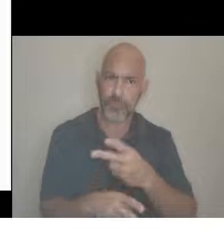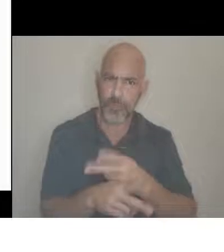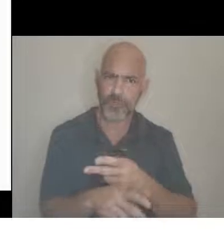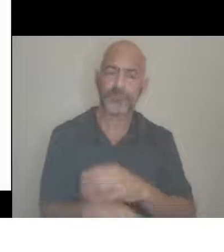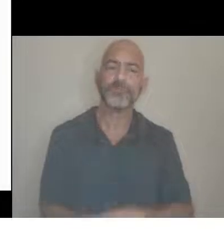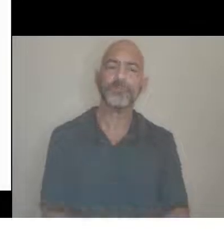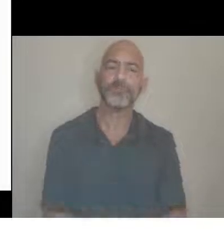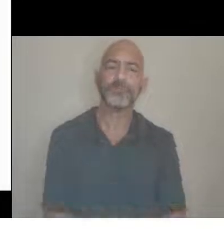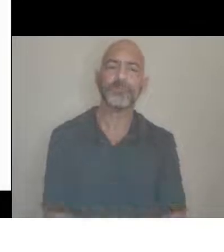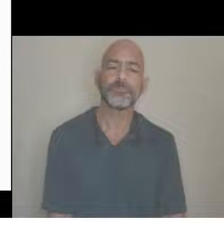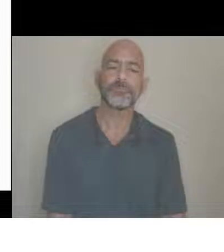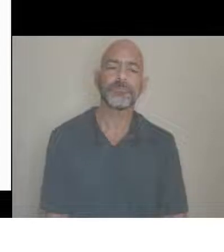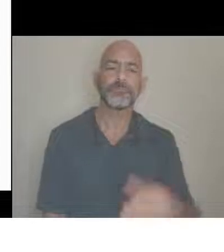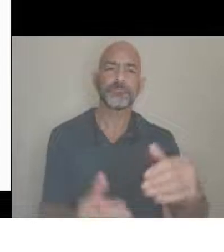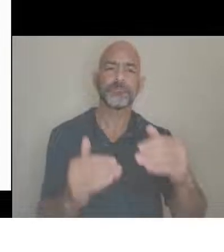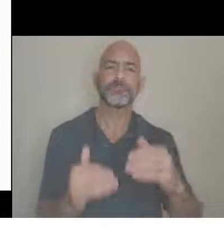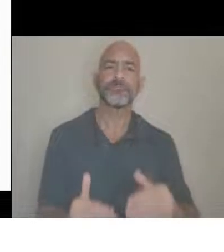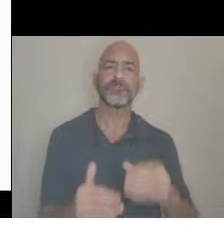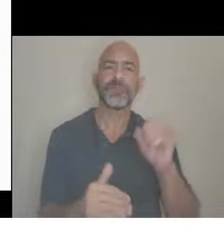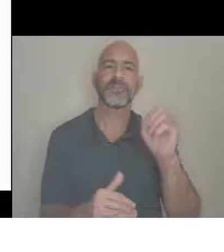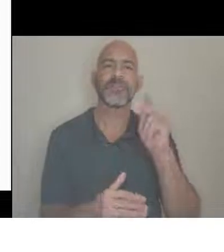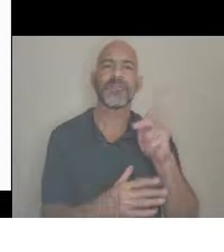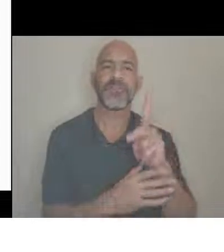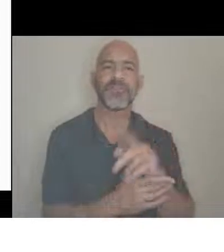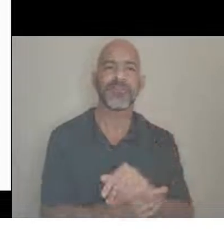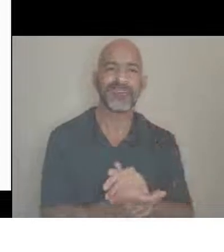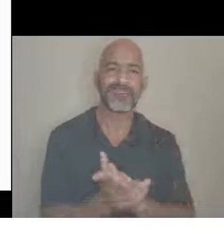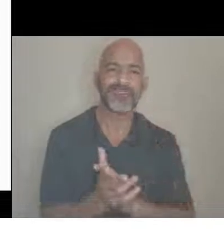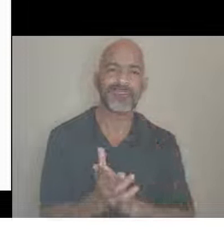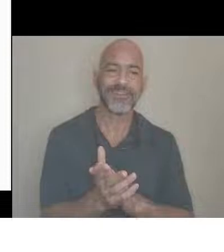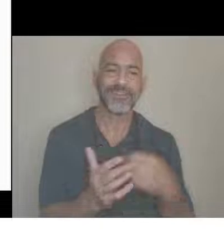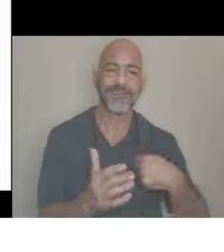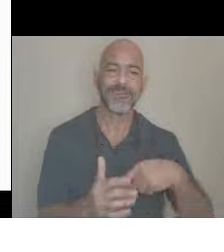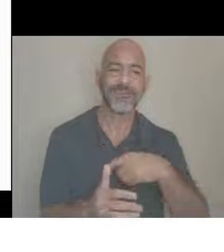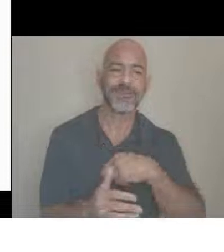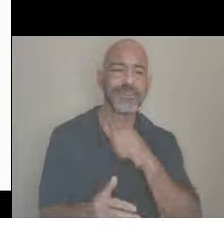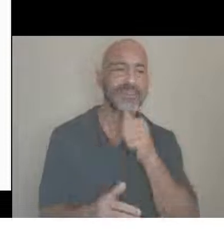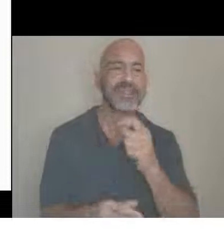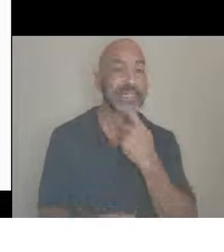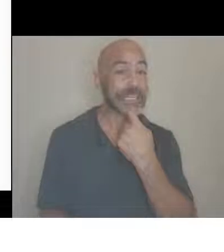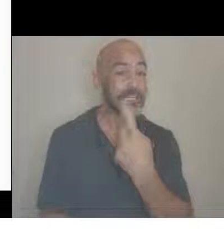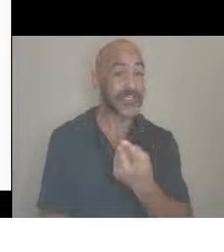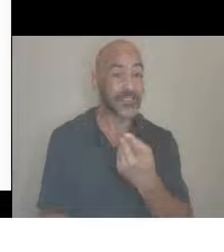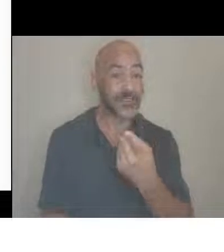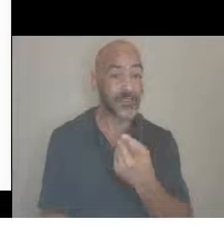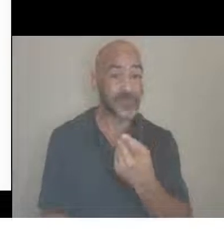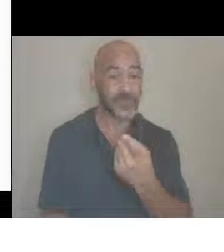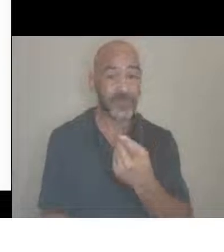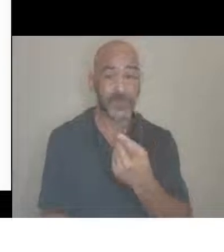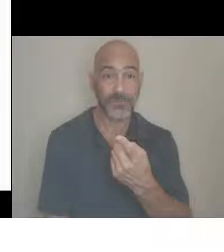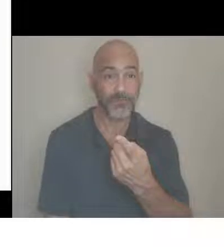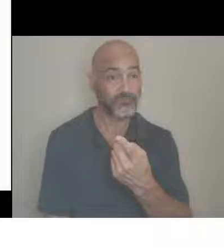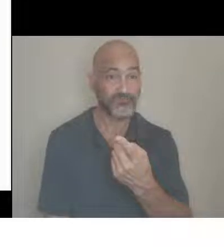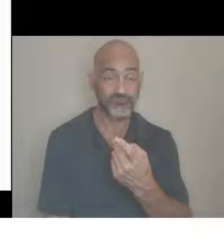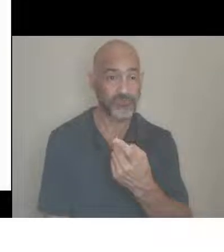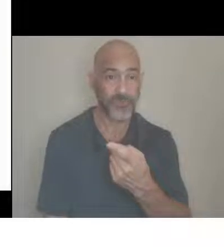Okay. So, we are not telling you what words to use and